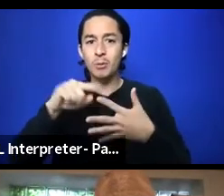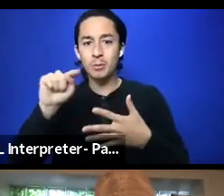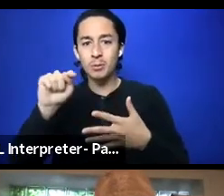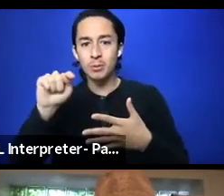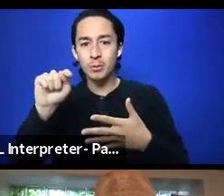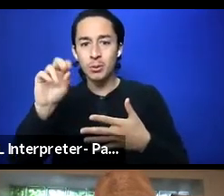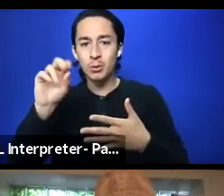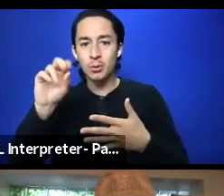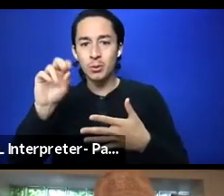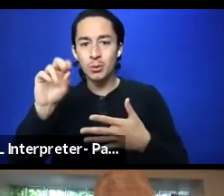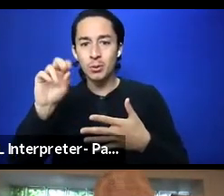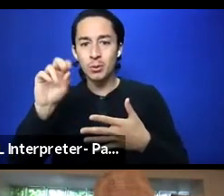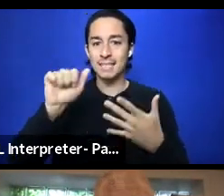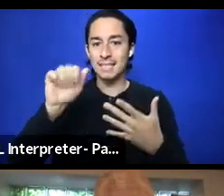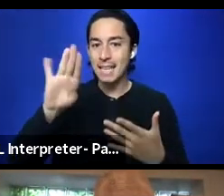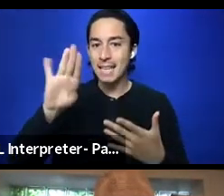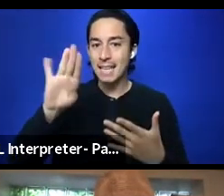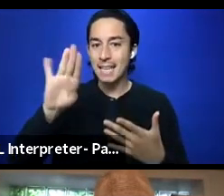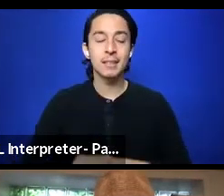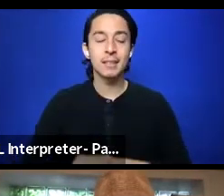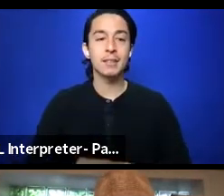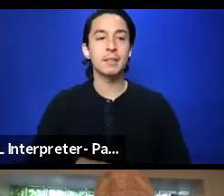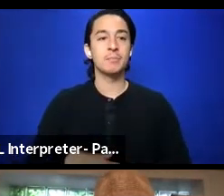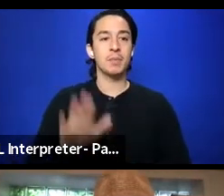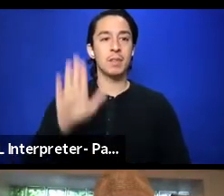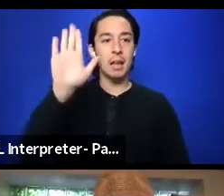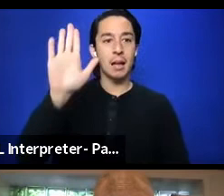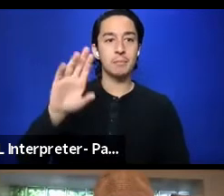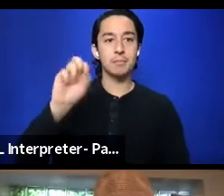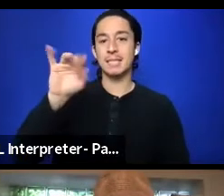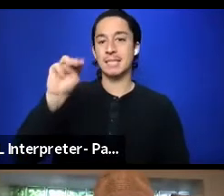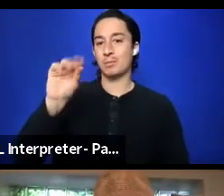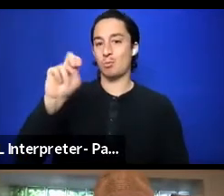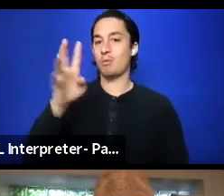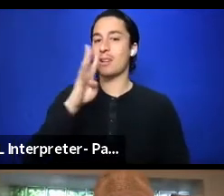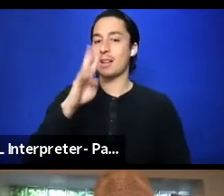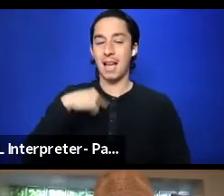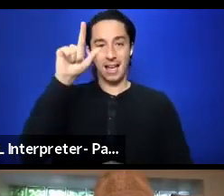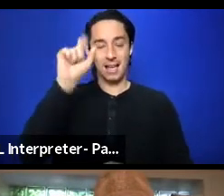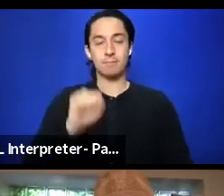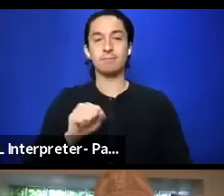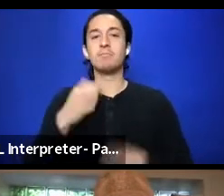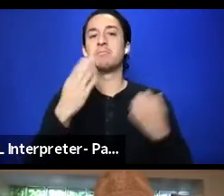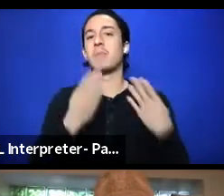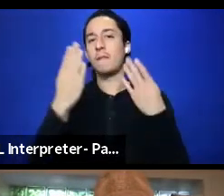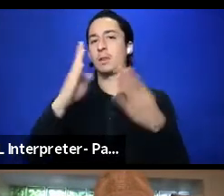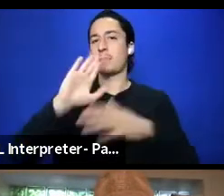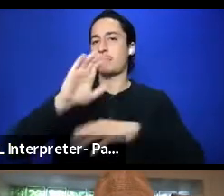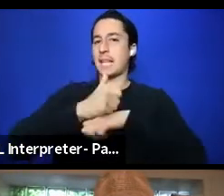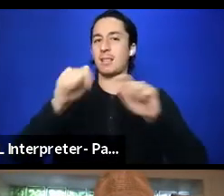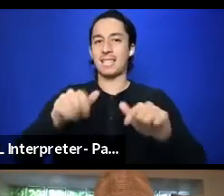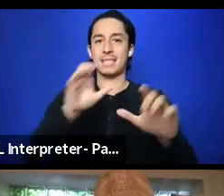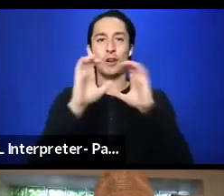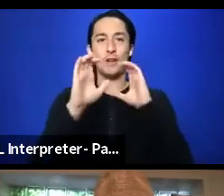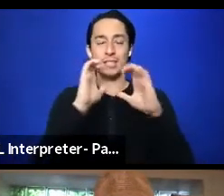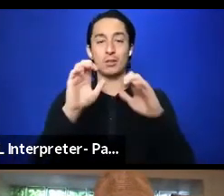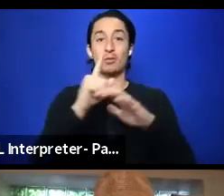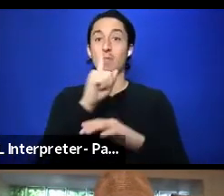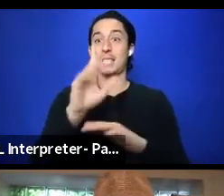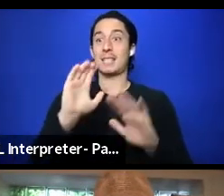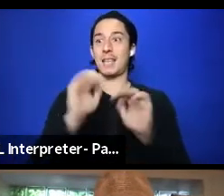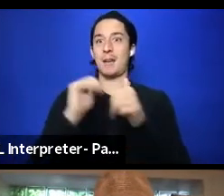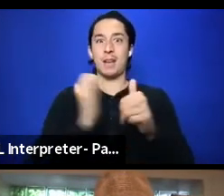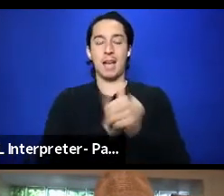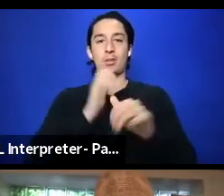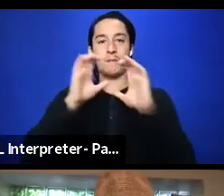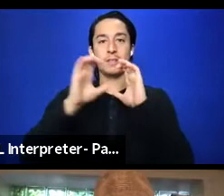Um, I can offer, uh, you know, just based off of all of this conversation and really how our conversation was going